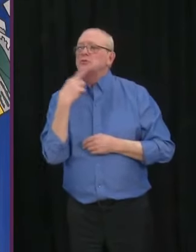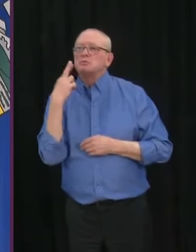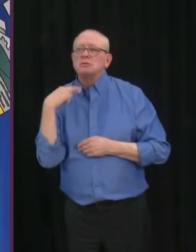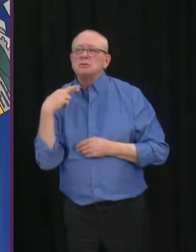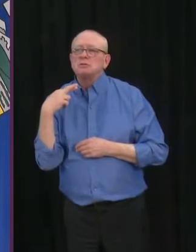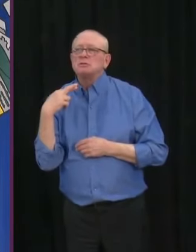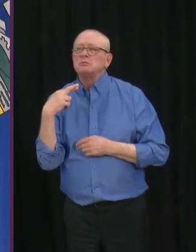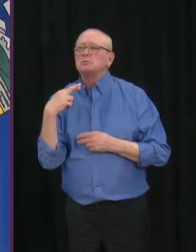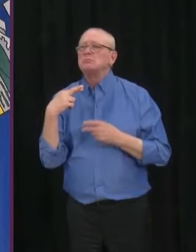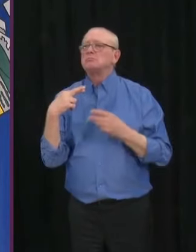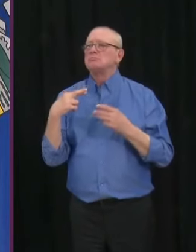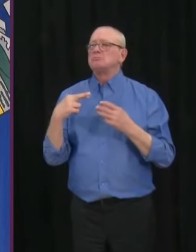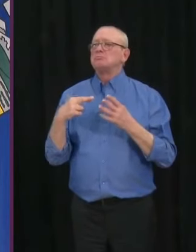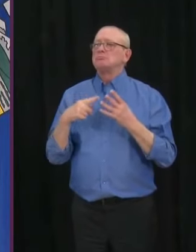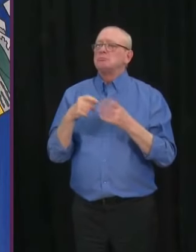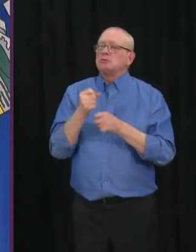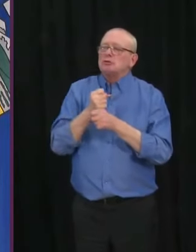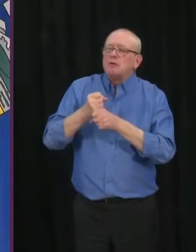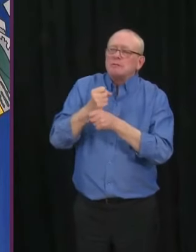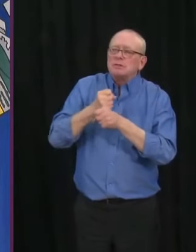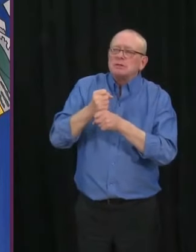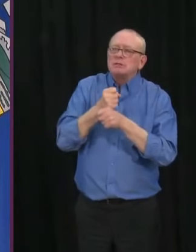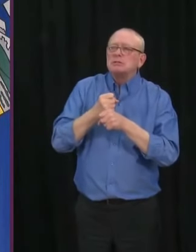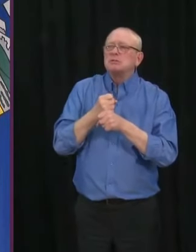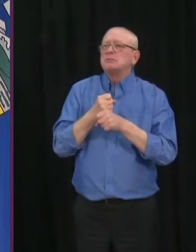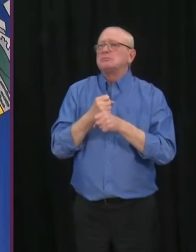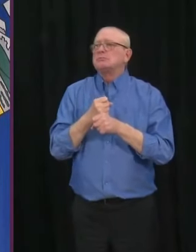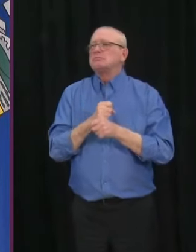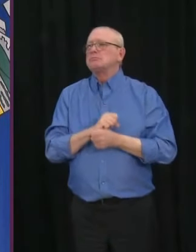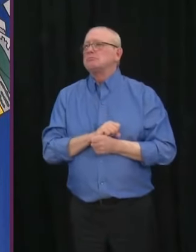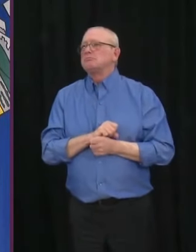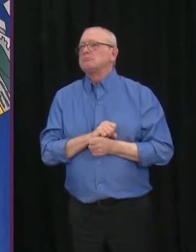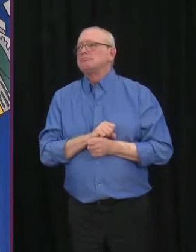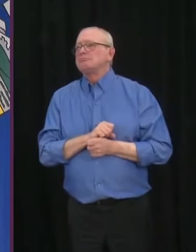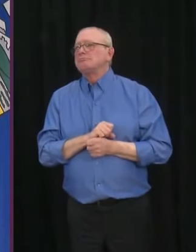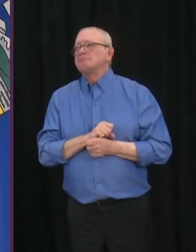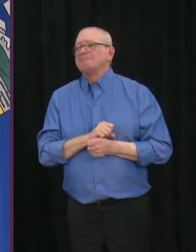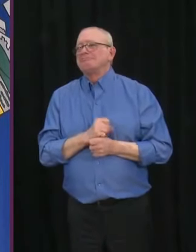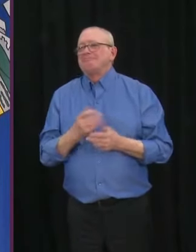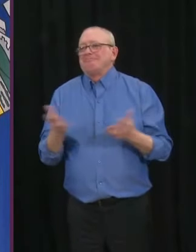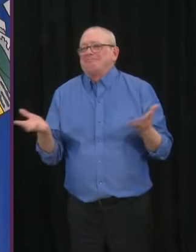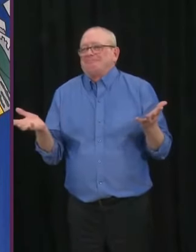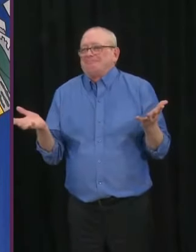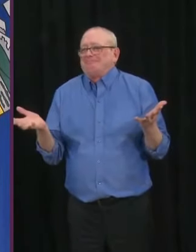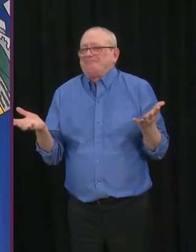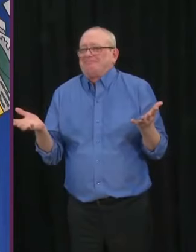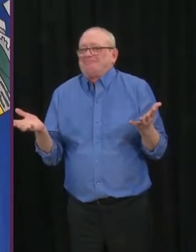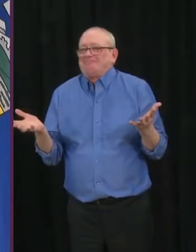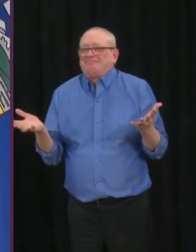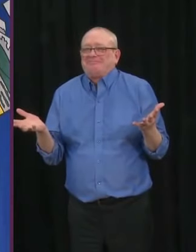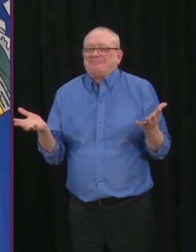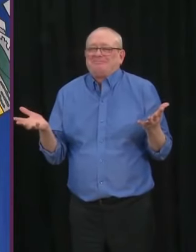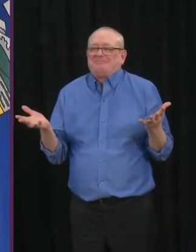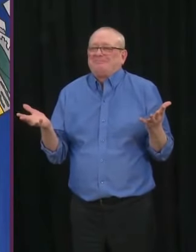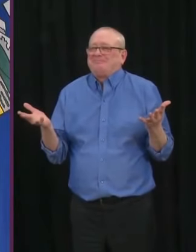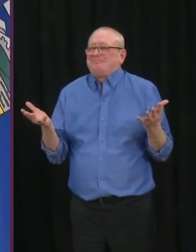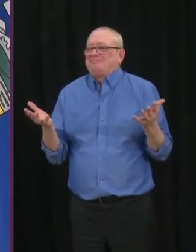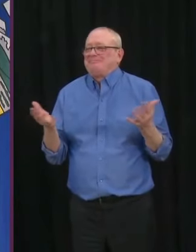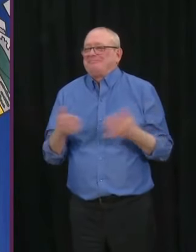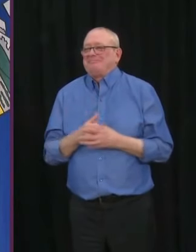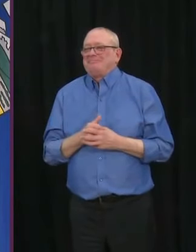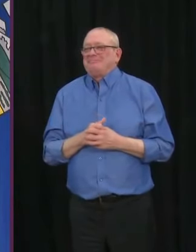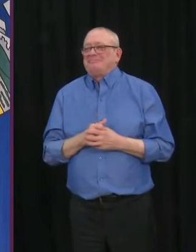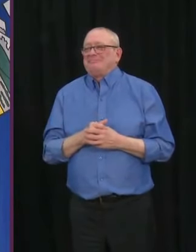restaurants and coffee shops. Look, this isn't a decision that we can answer